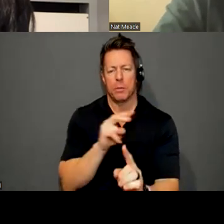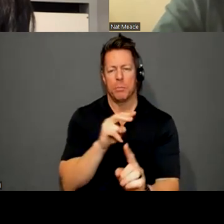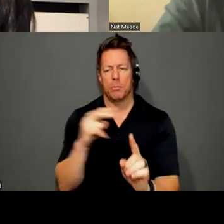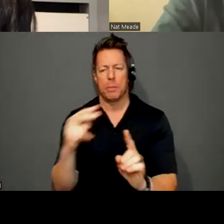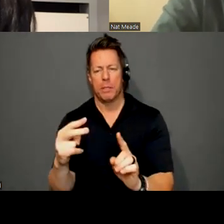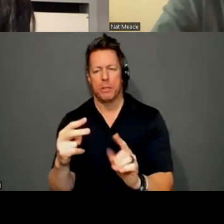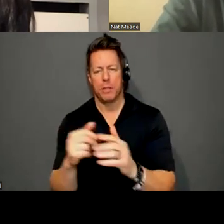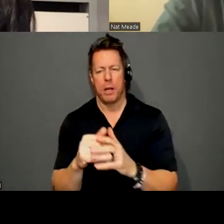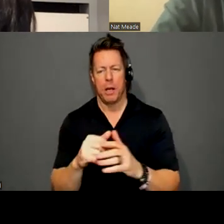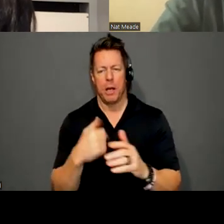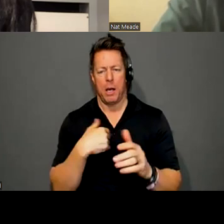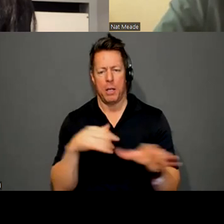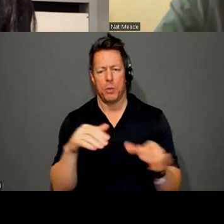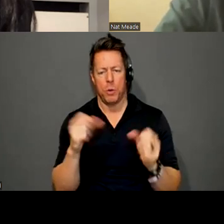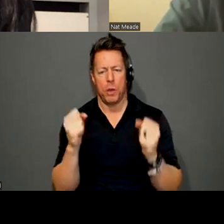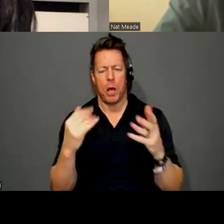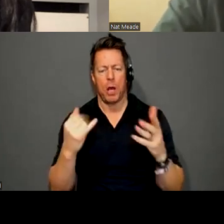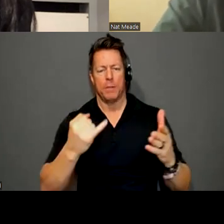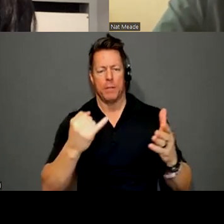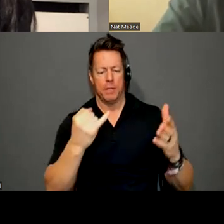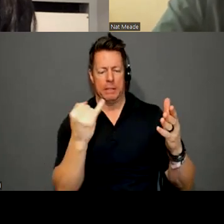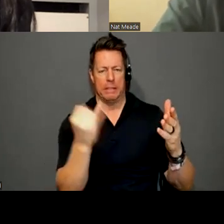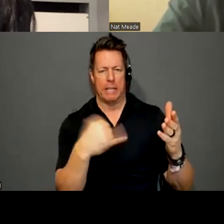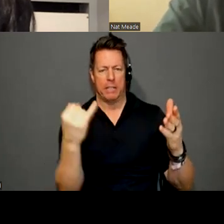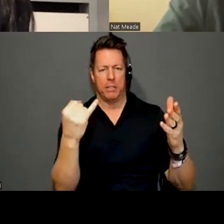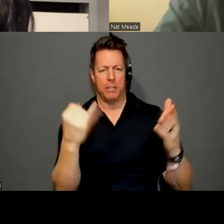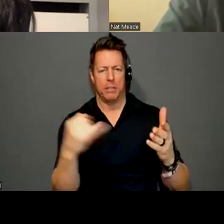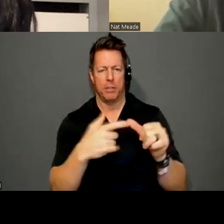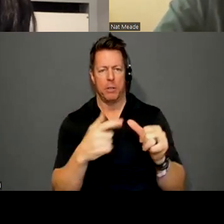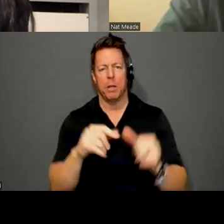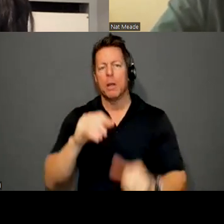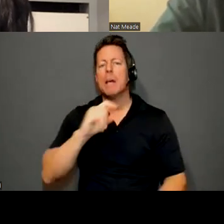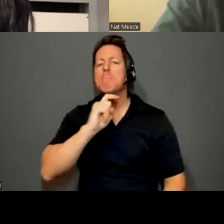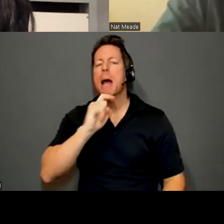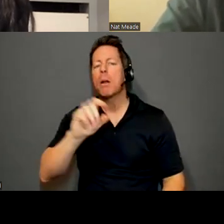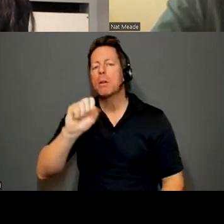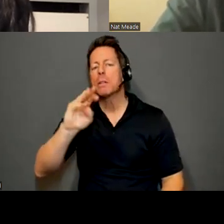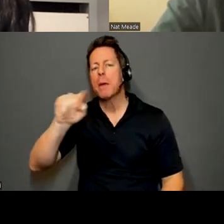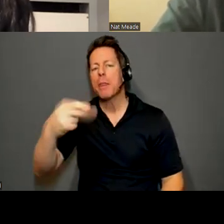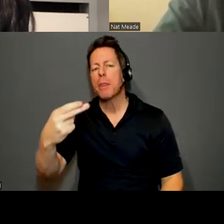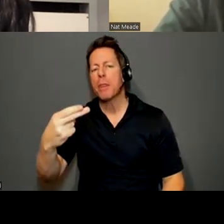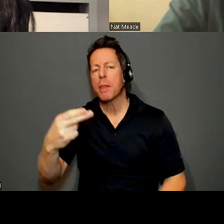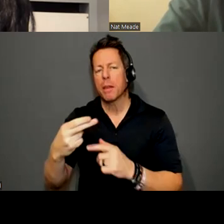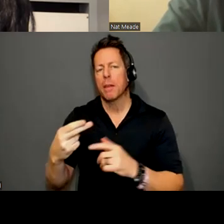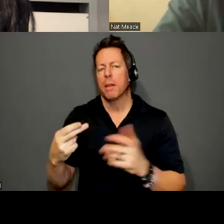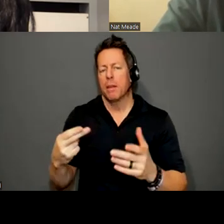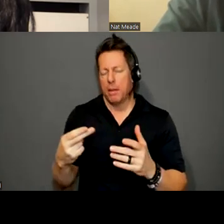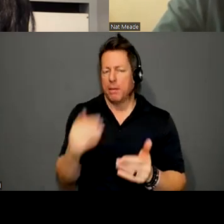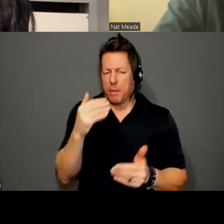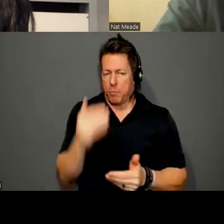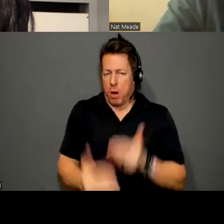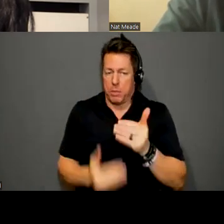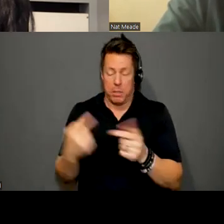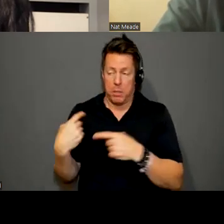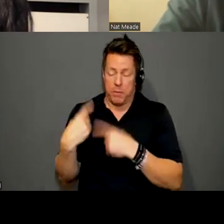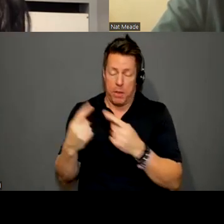I do a lot of sketches first. Metal smithing tends to be a process that at least the way that I've been doing